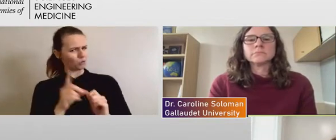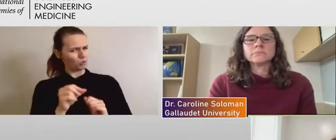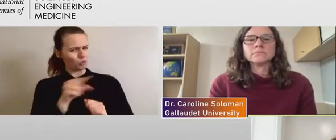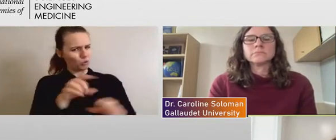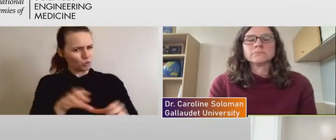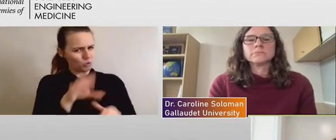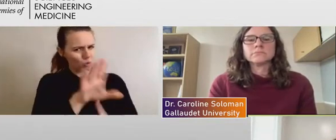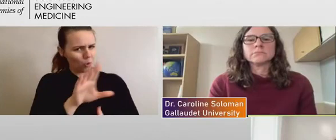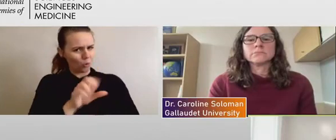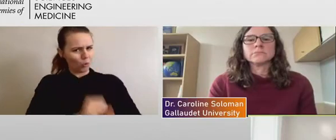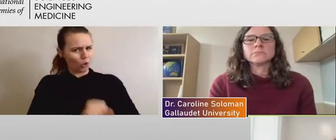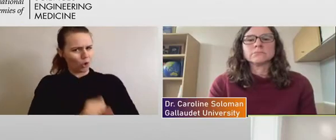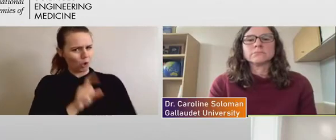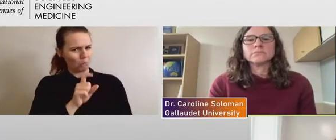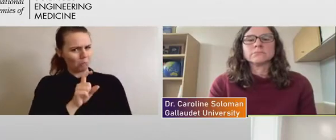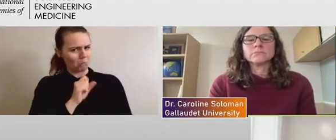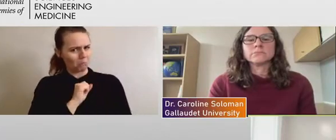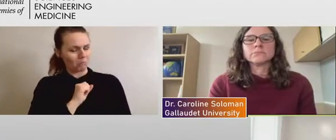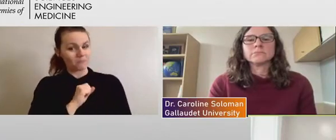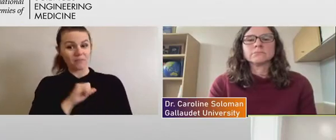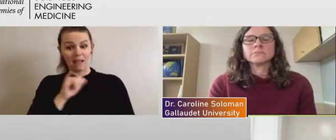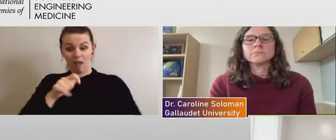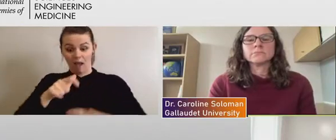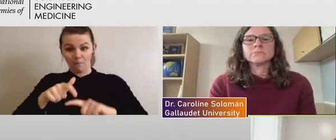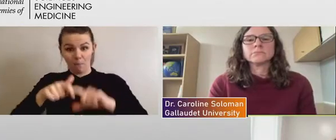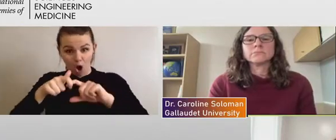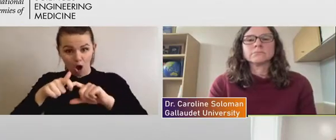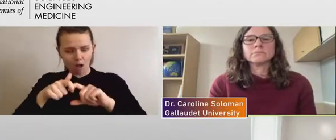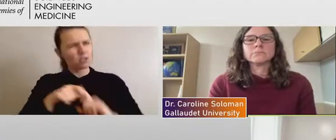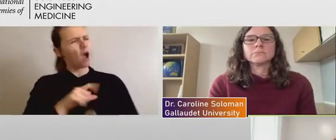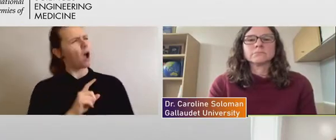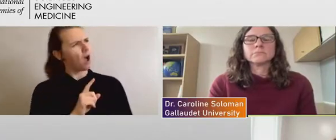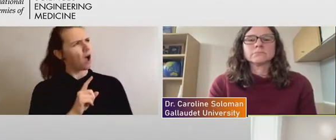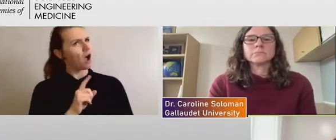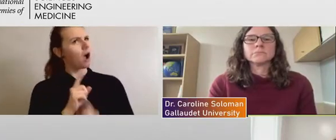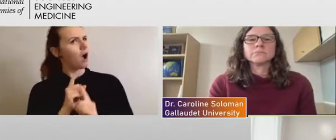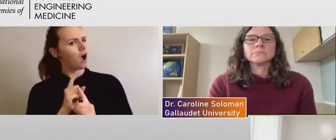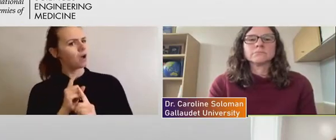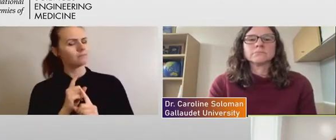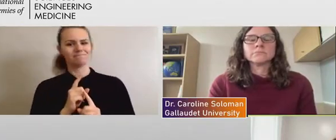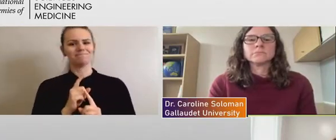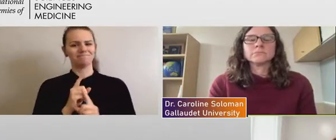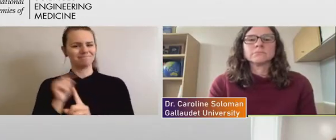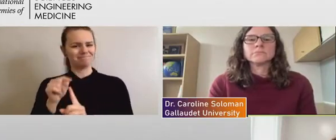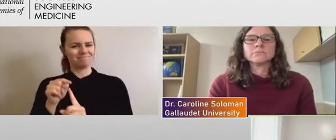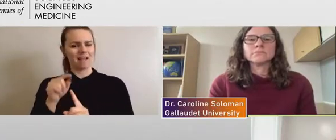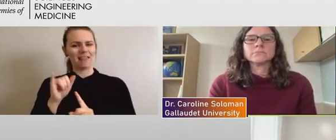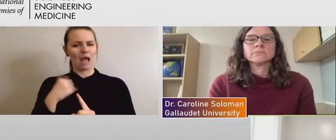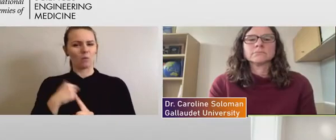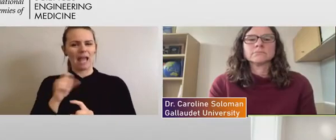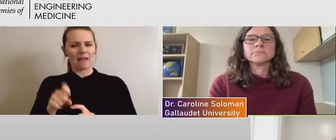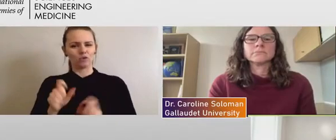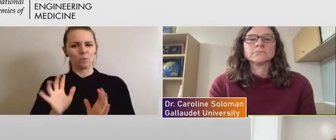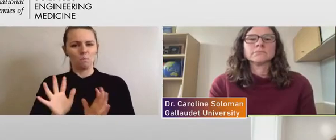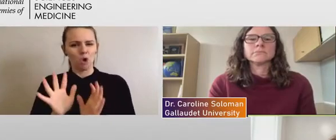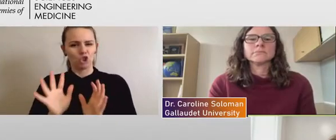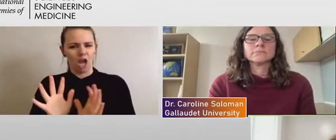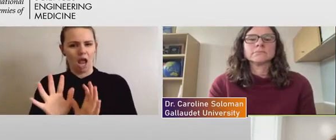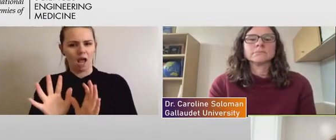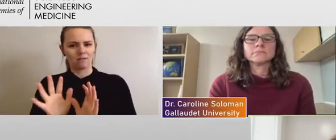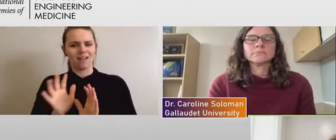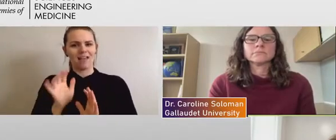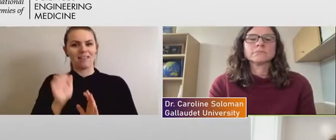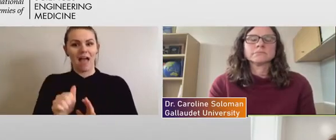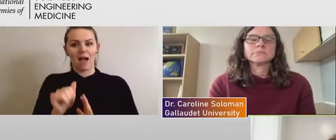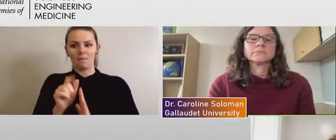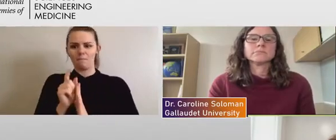that pause that I think is the thing we still have to push on, right? It's that moment of